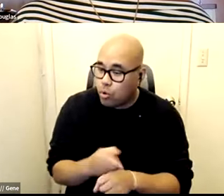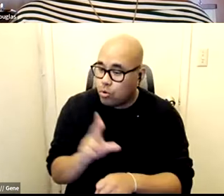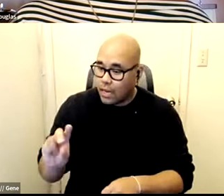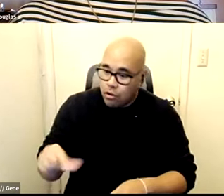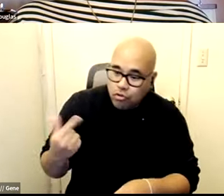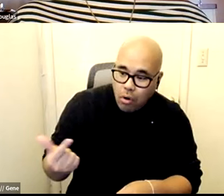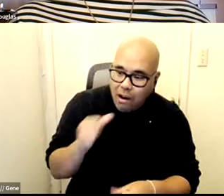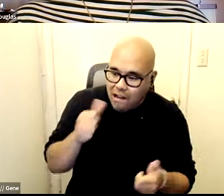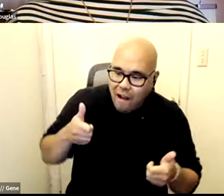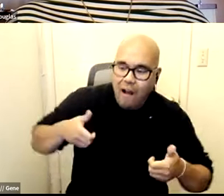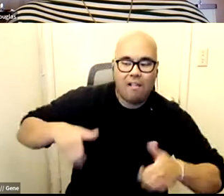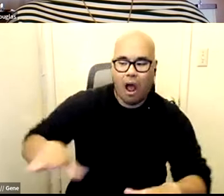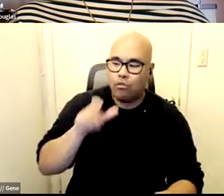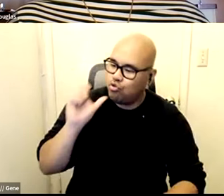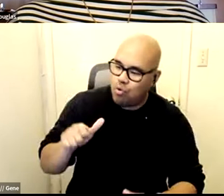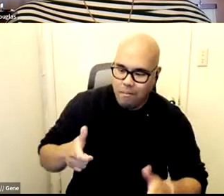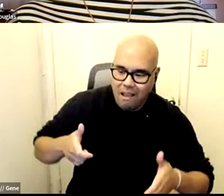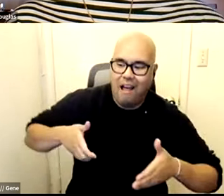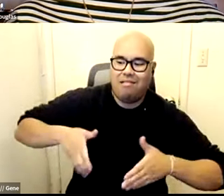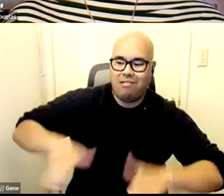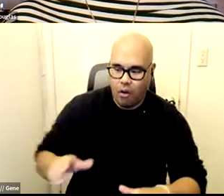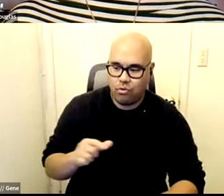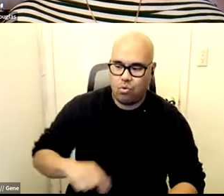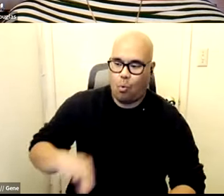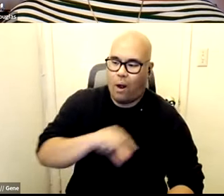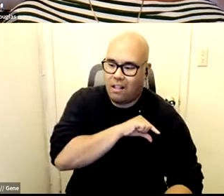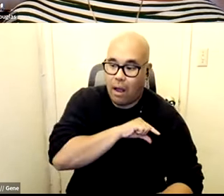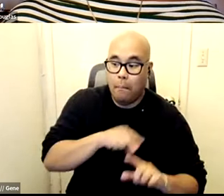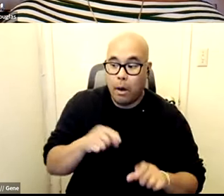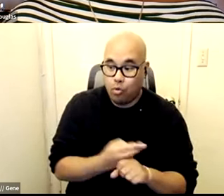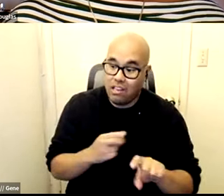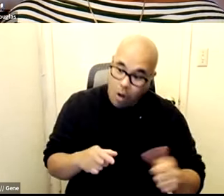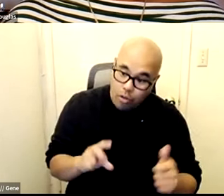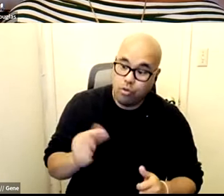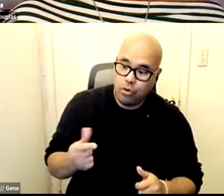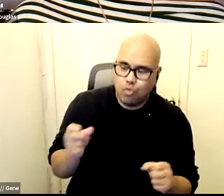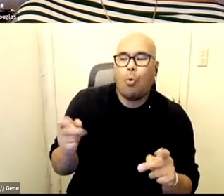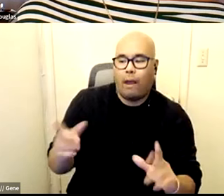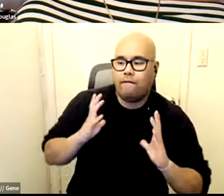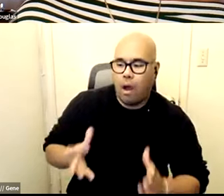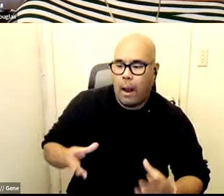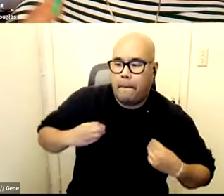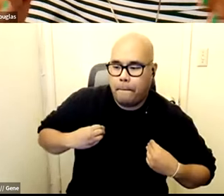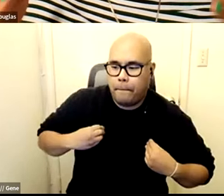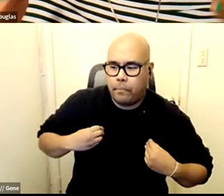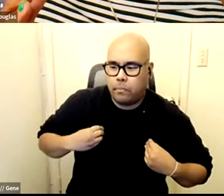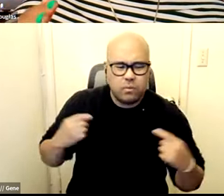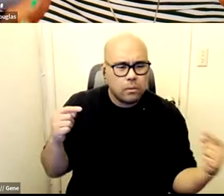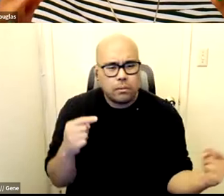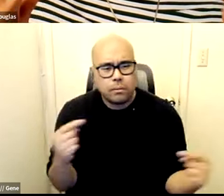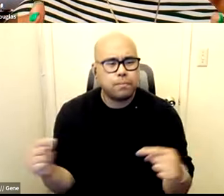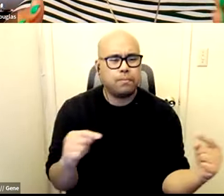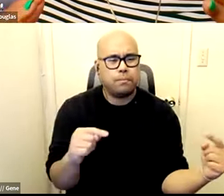entitled or you shouldn't be entitled to eligible but if you use this other one you okay you good and and it's this